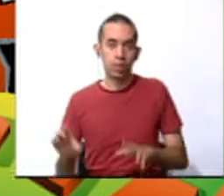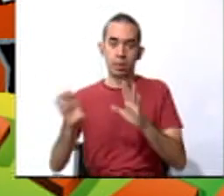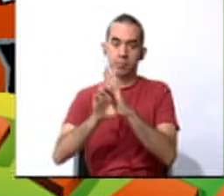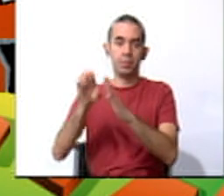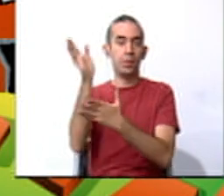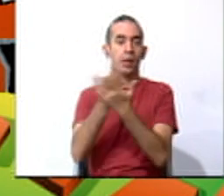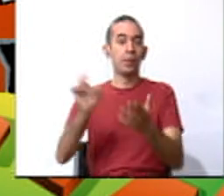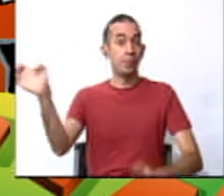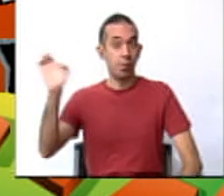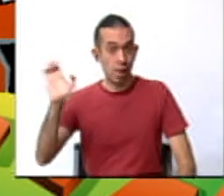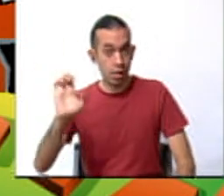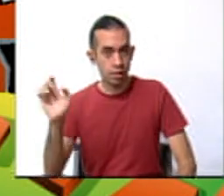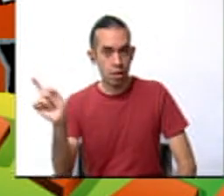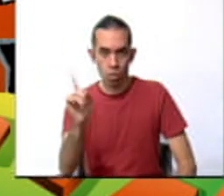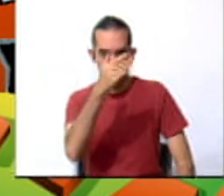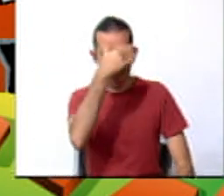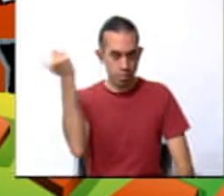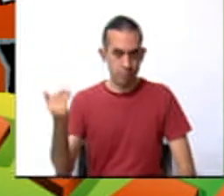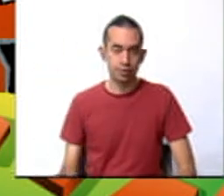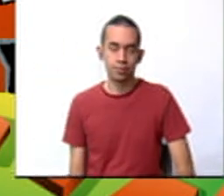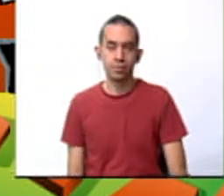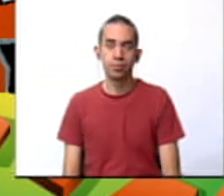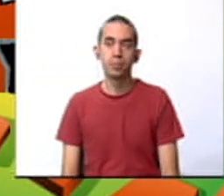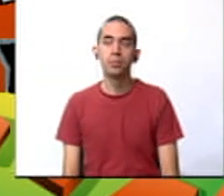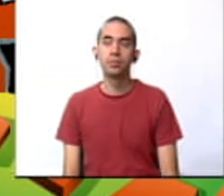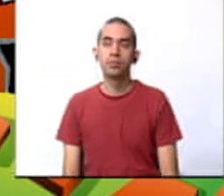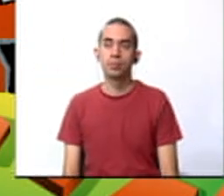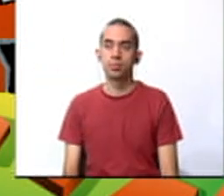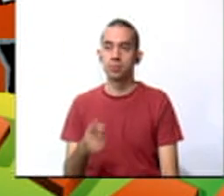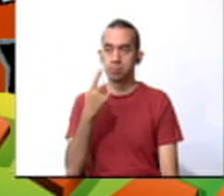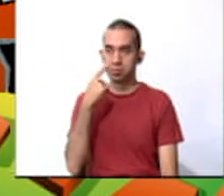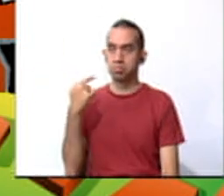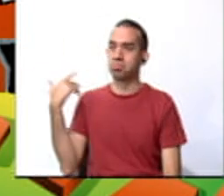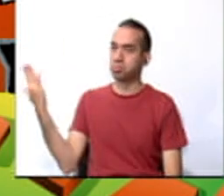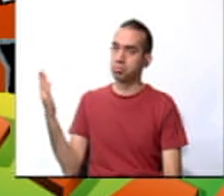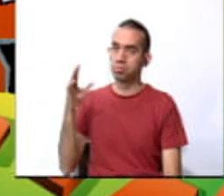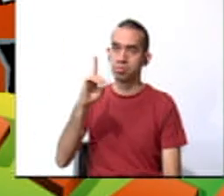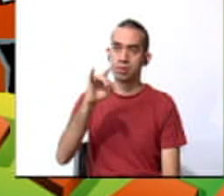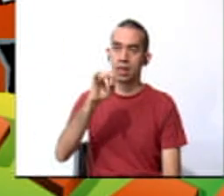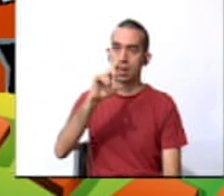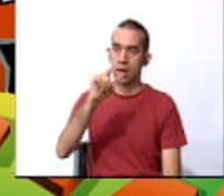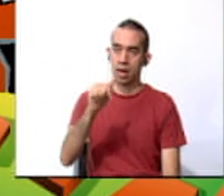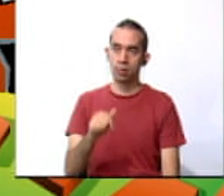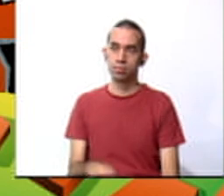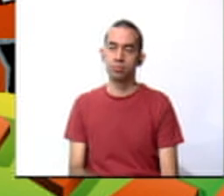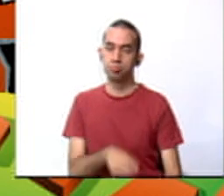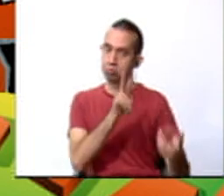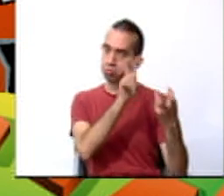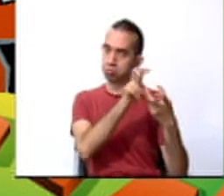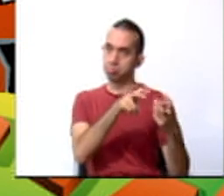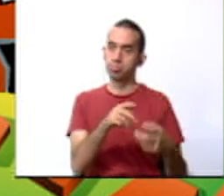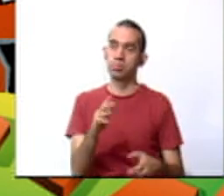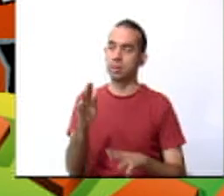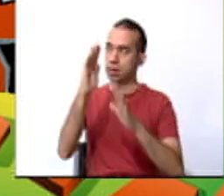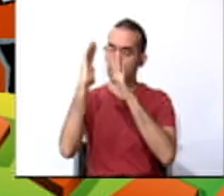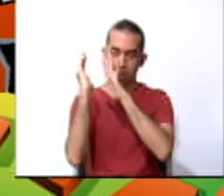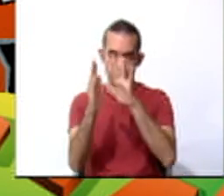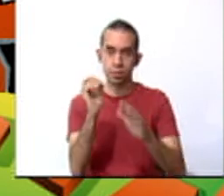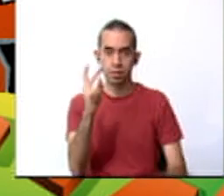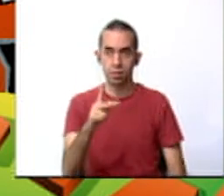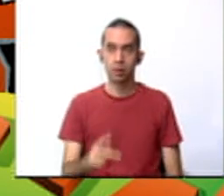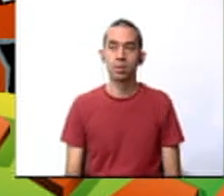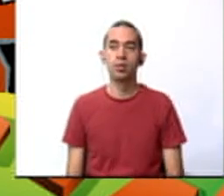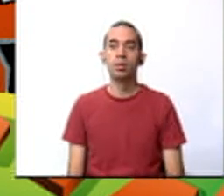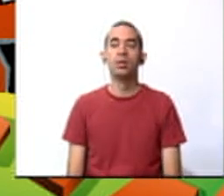Don't forget that. Okay. I'm going to place Daniela right here. And she's going to pay attention. Okay.